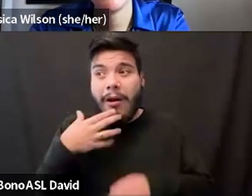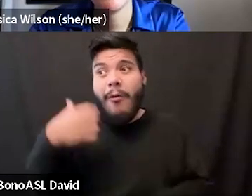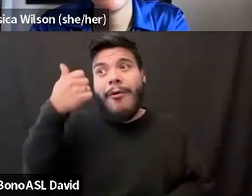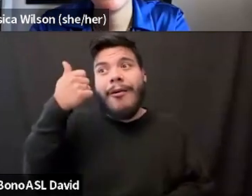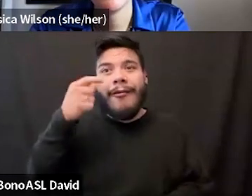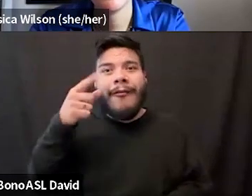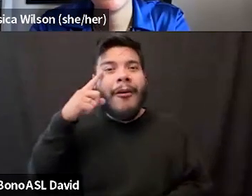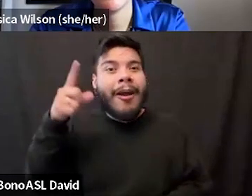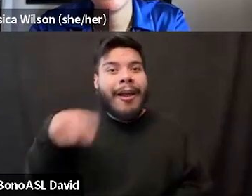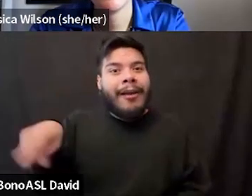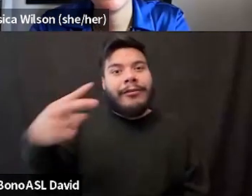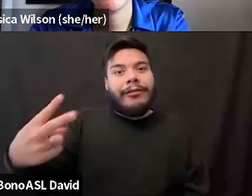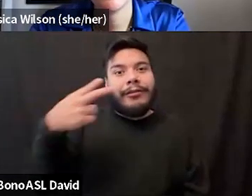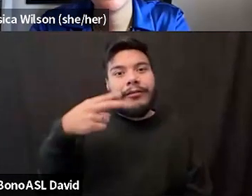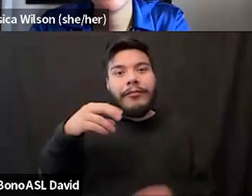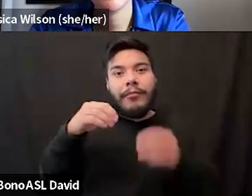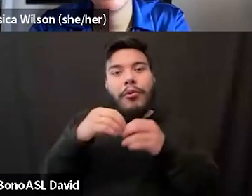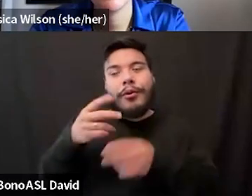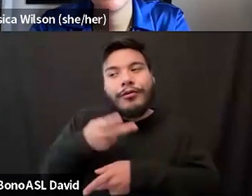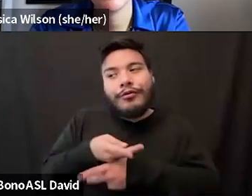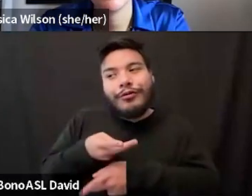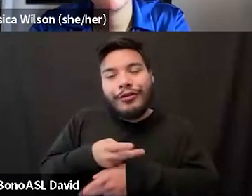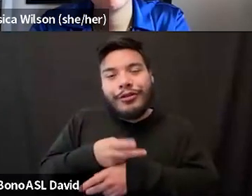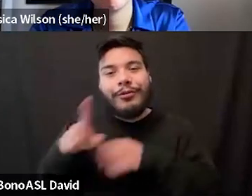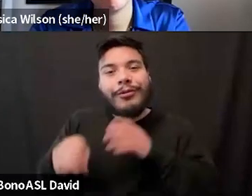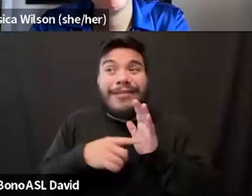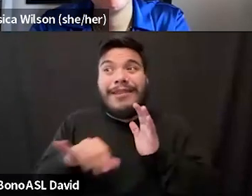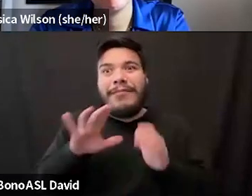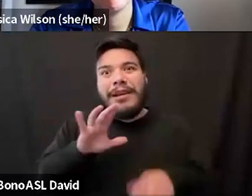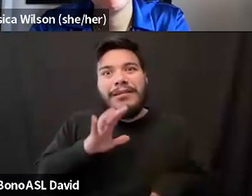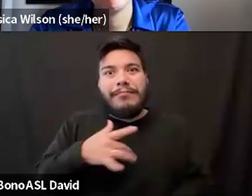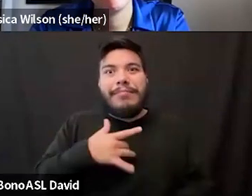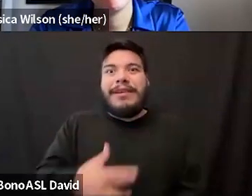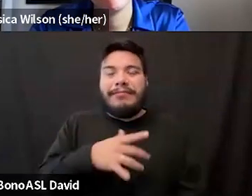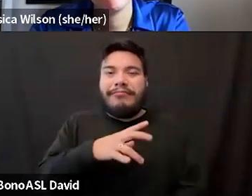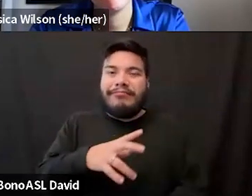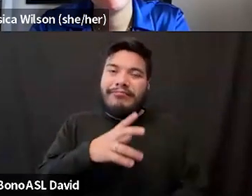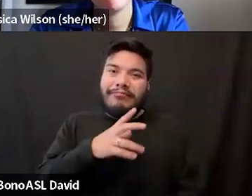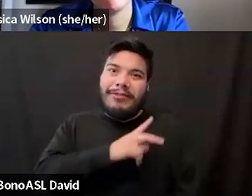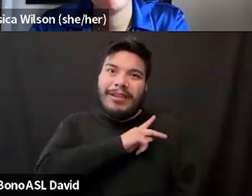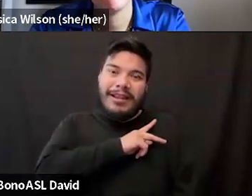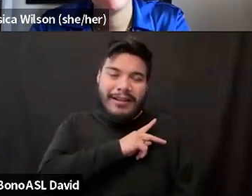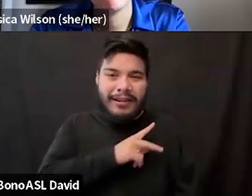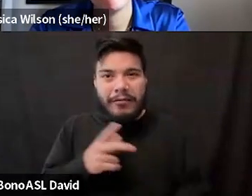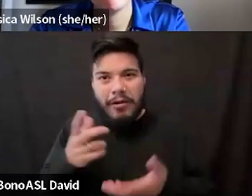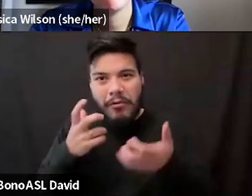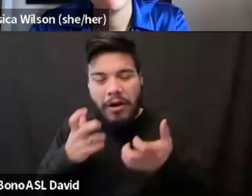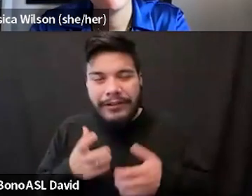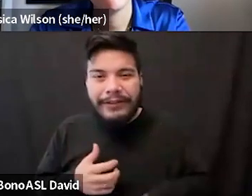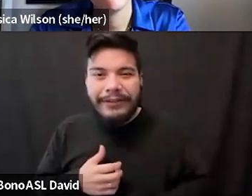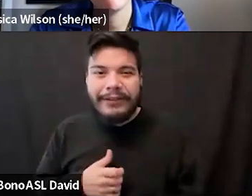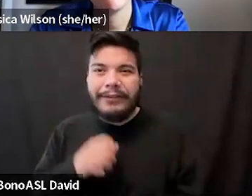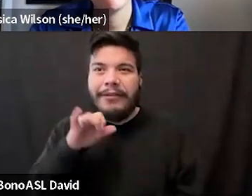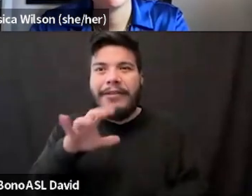see me in more of this nurture role, which is actually my natural personality and what I wanted. Uh, and so that